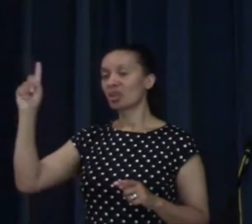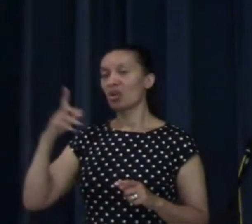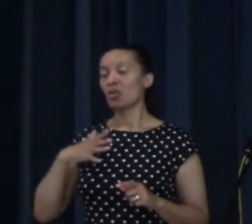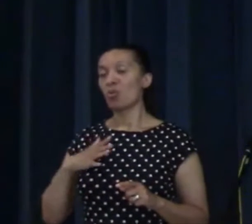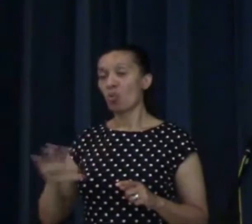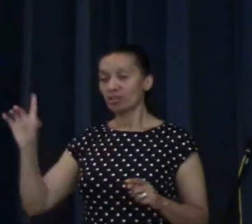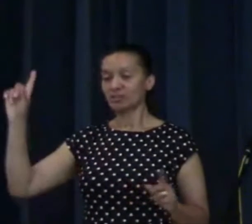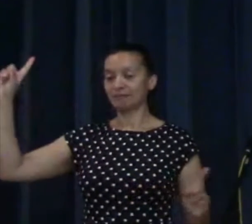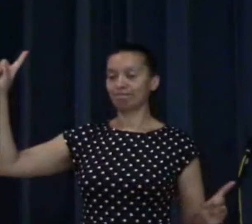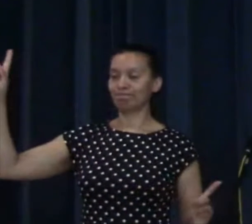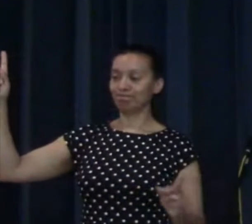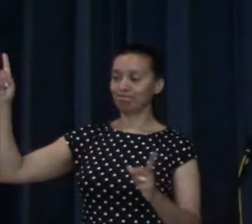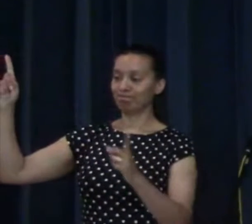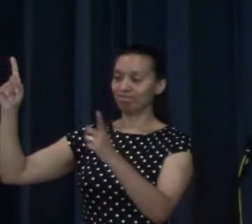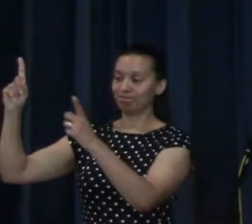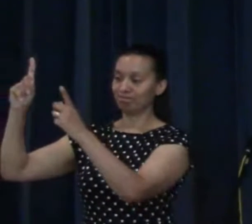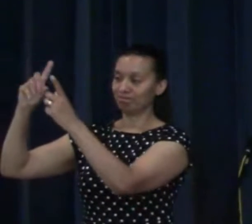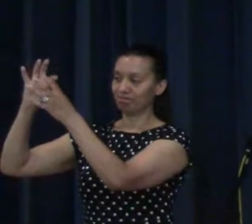reconciled to him.